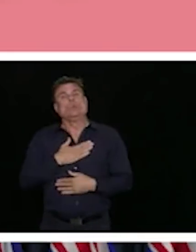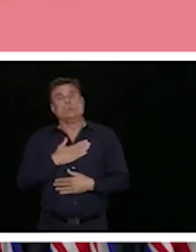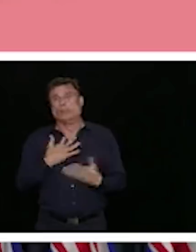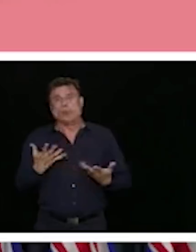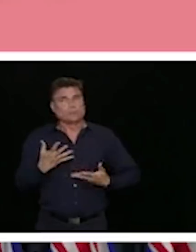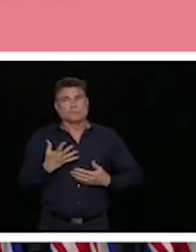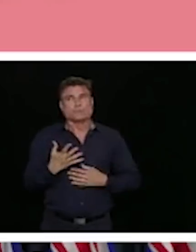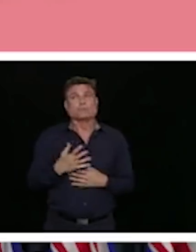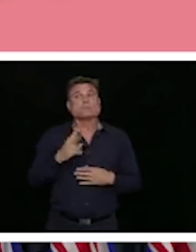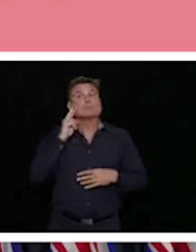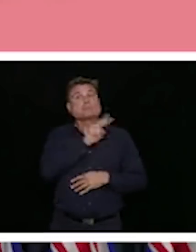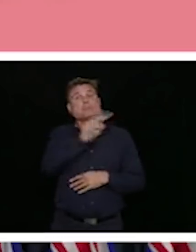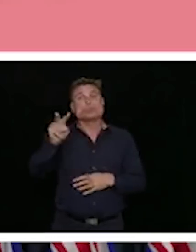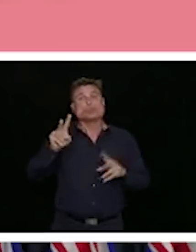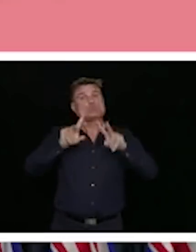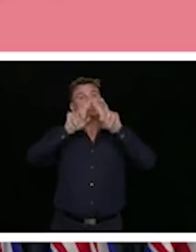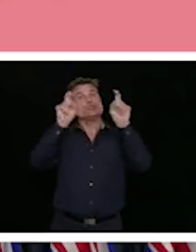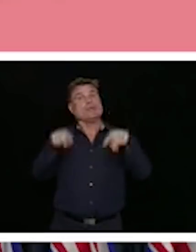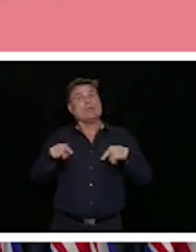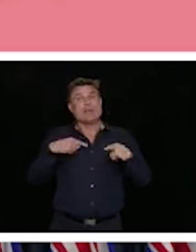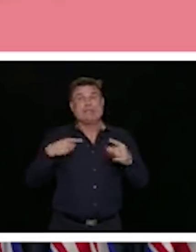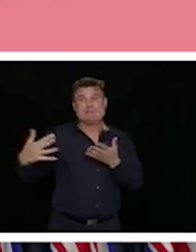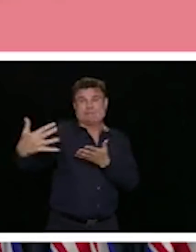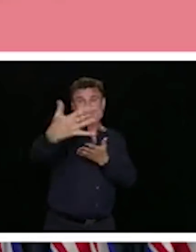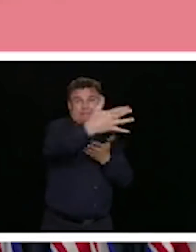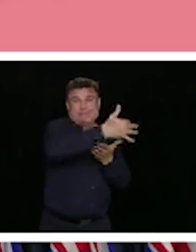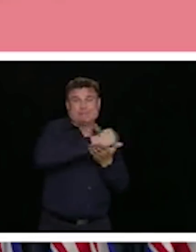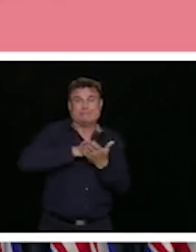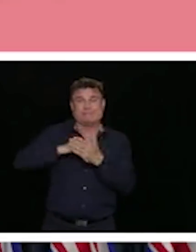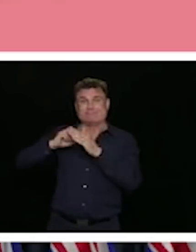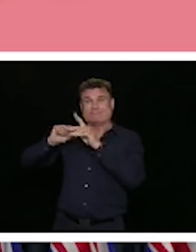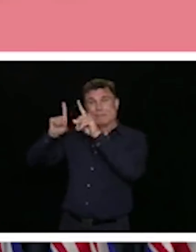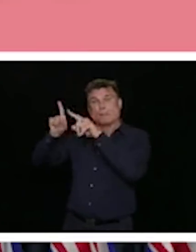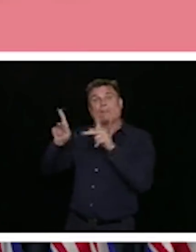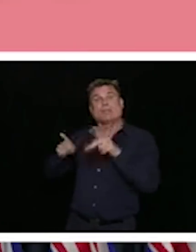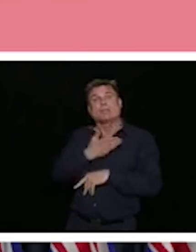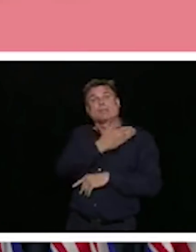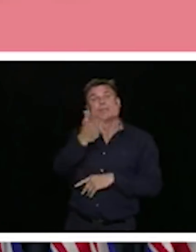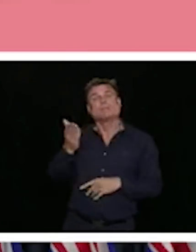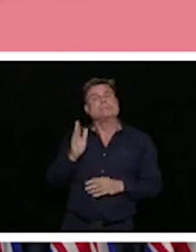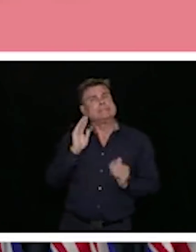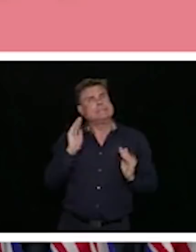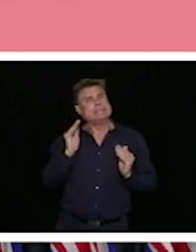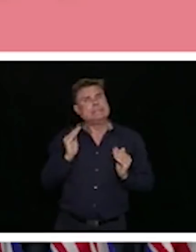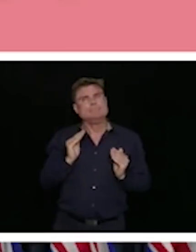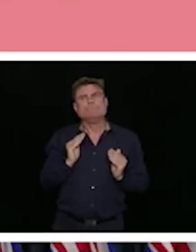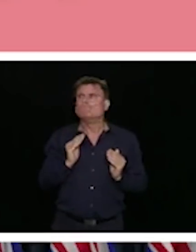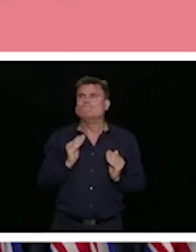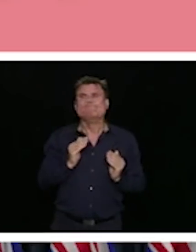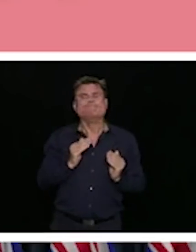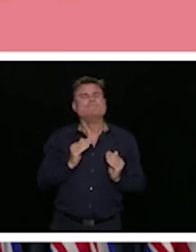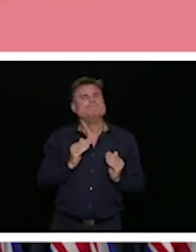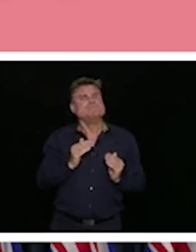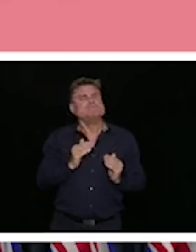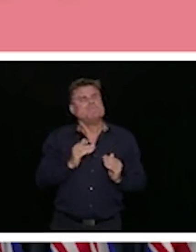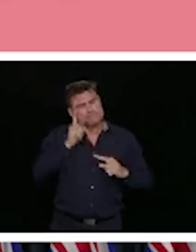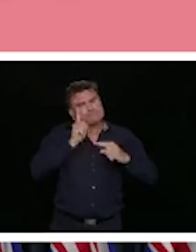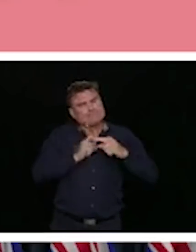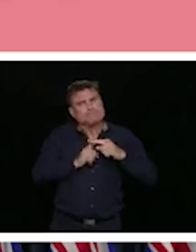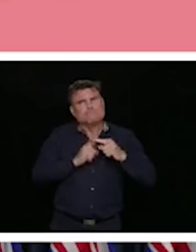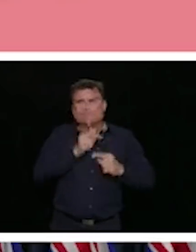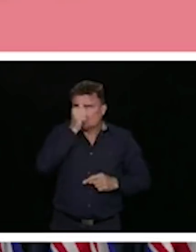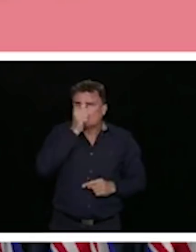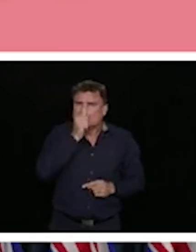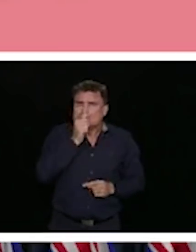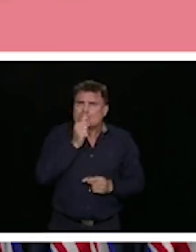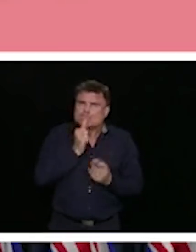in the process of analyzing them. But particularly older people, our elders and seniors have a sense of resiliency